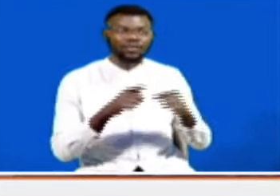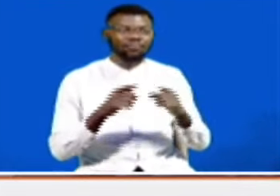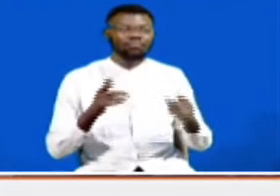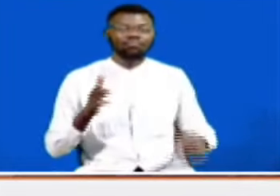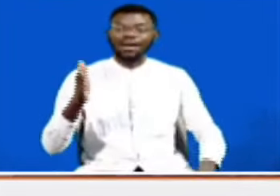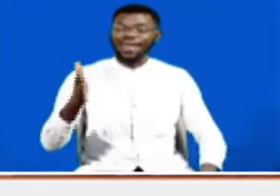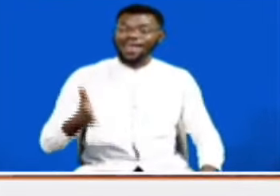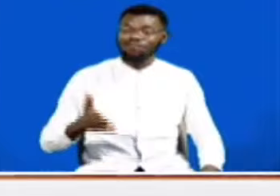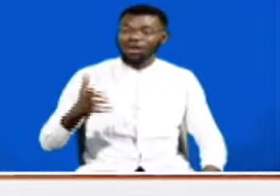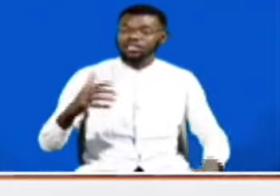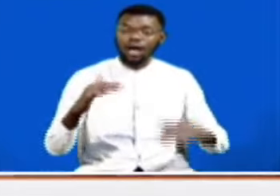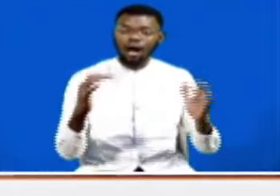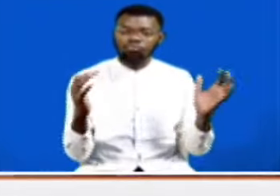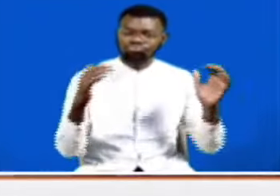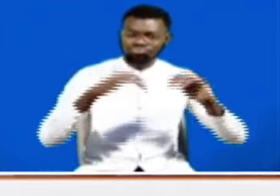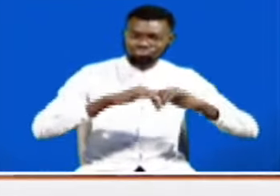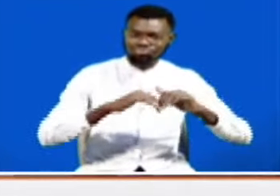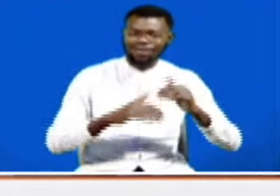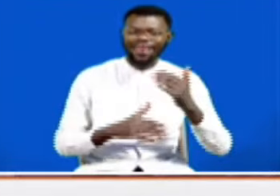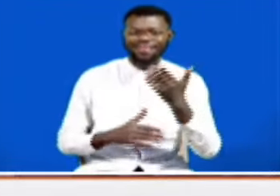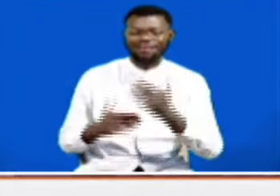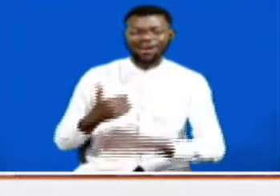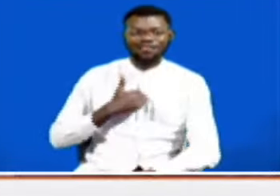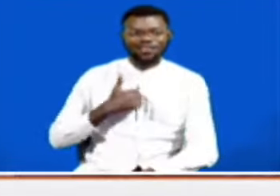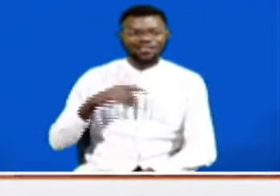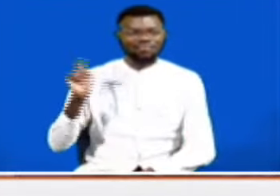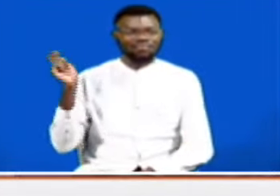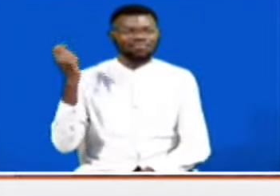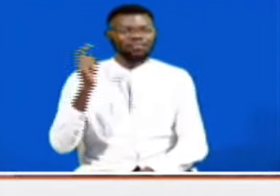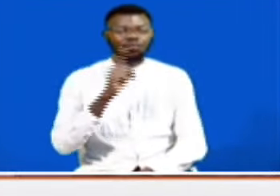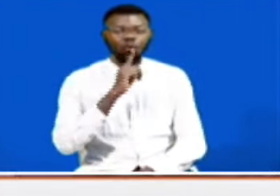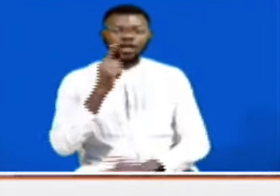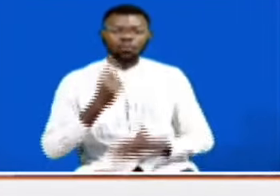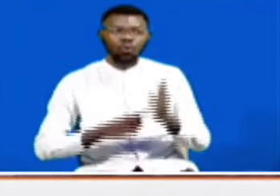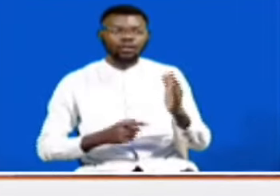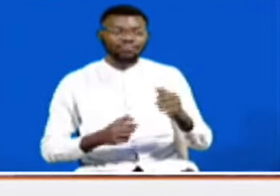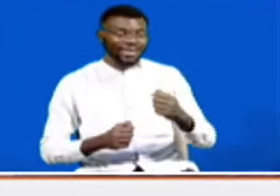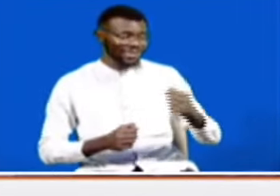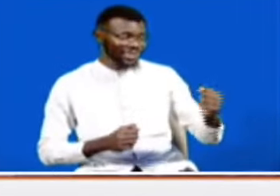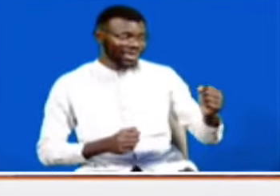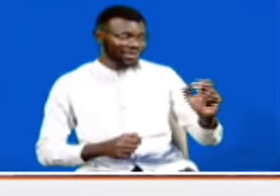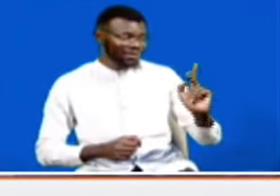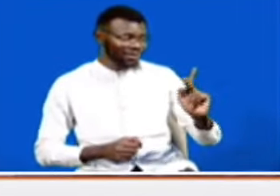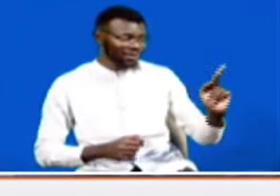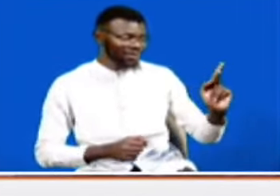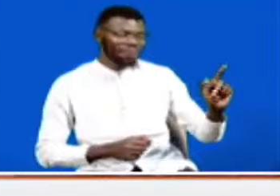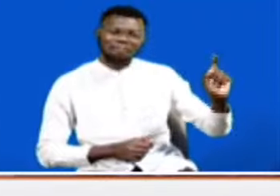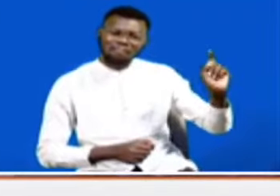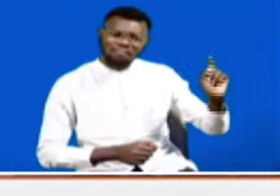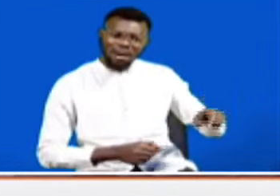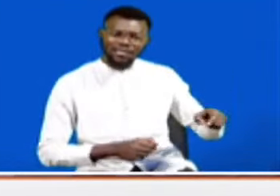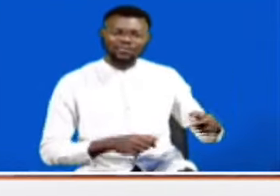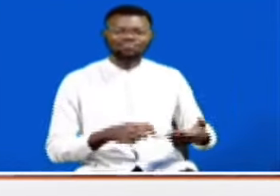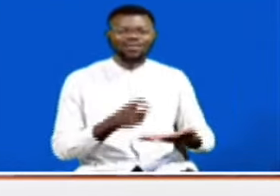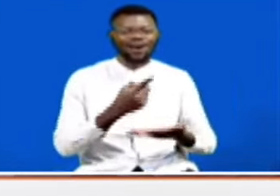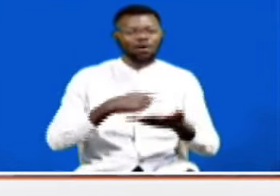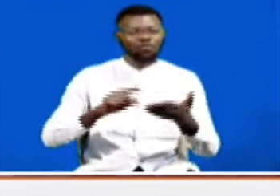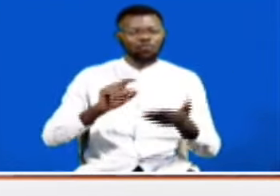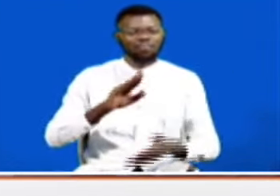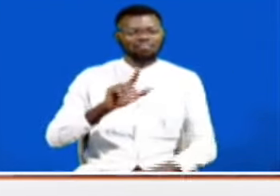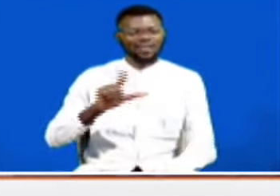The president instructed that the Kenya Kwanzaa side must pass that bill, come rain, come shine.